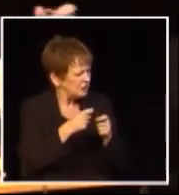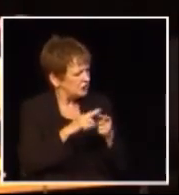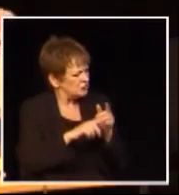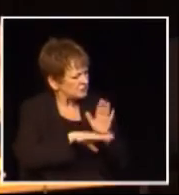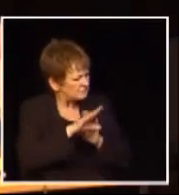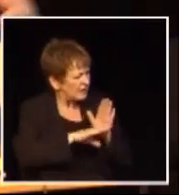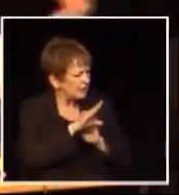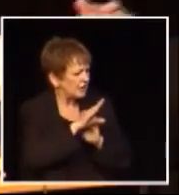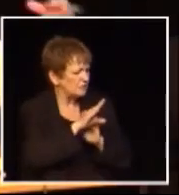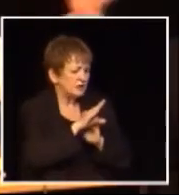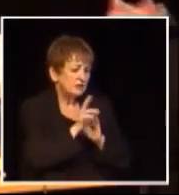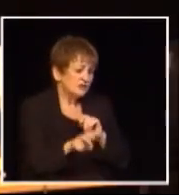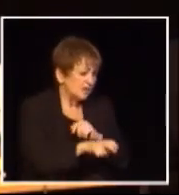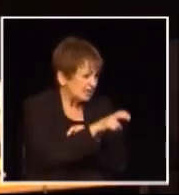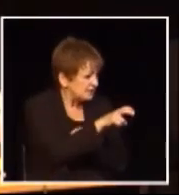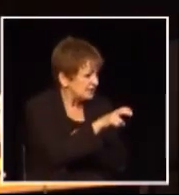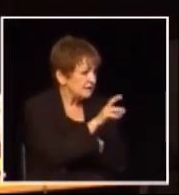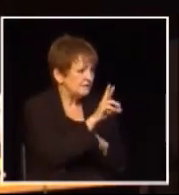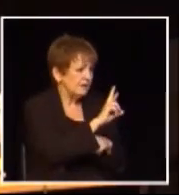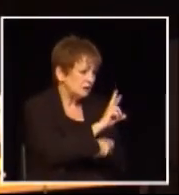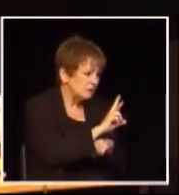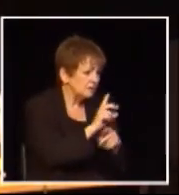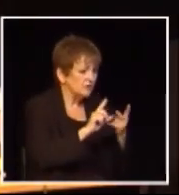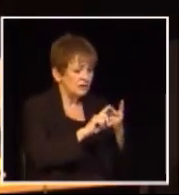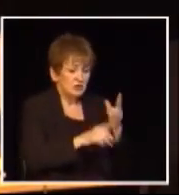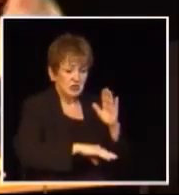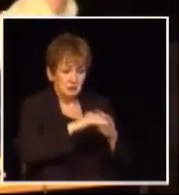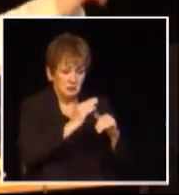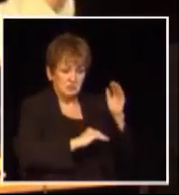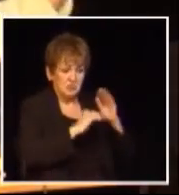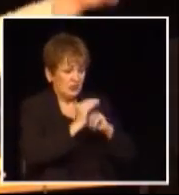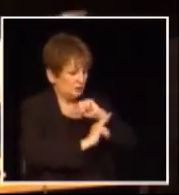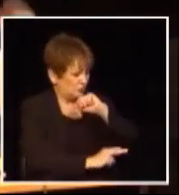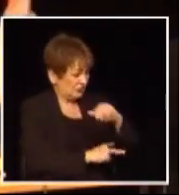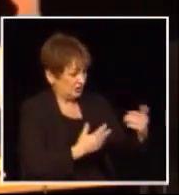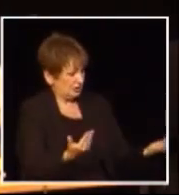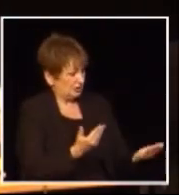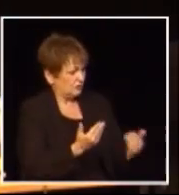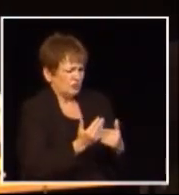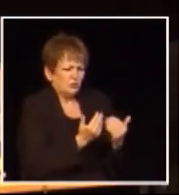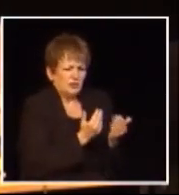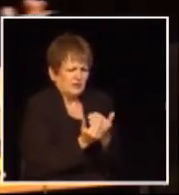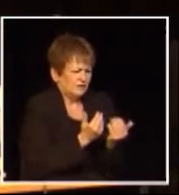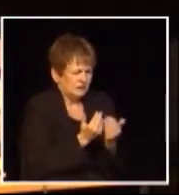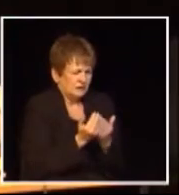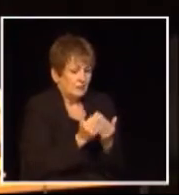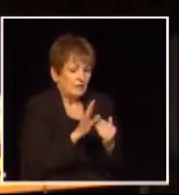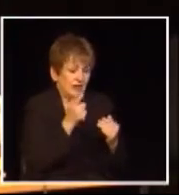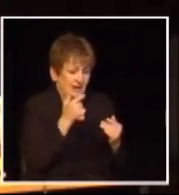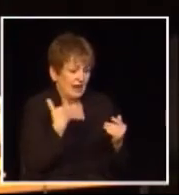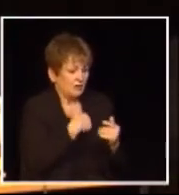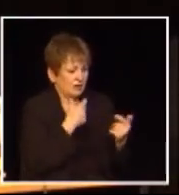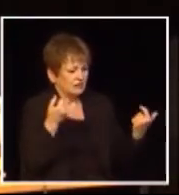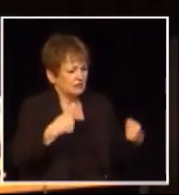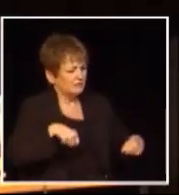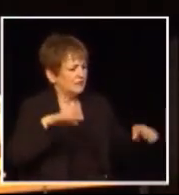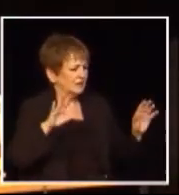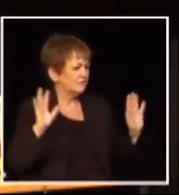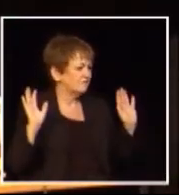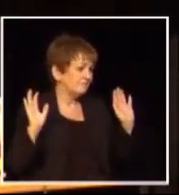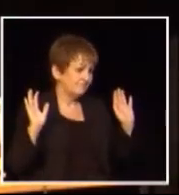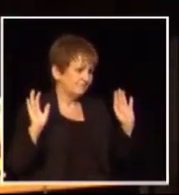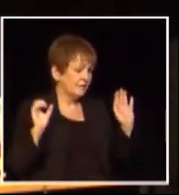into the regions so that we could build transit in Vancouver and something else up here a bridge we could do any number of things that we wanted